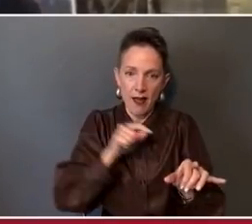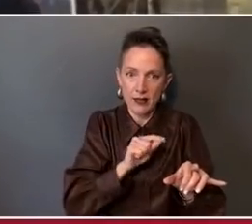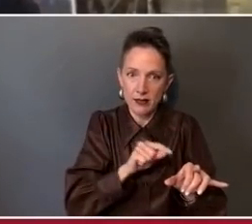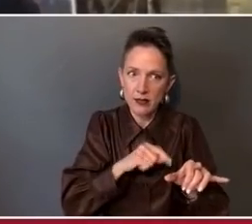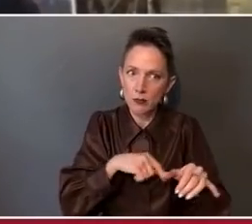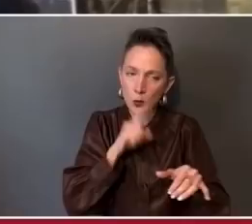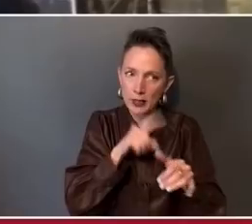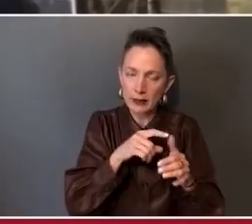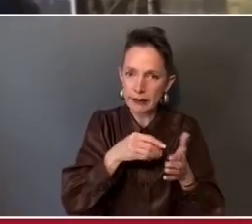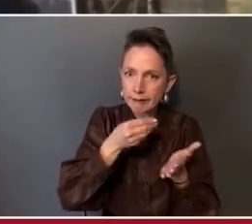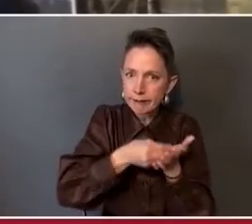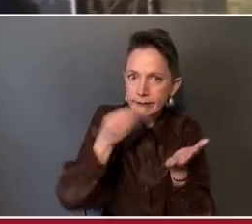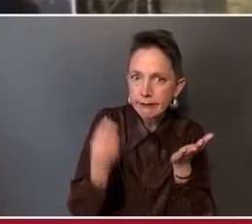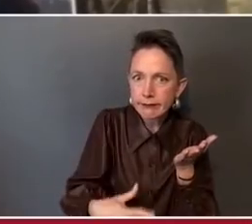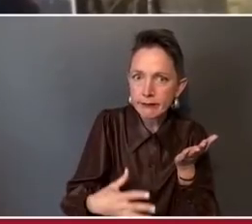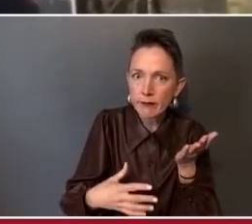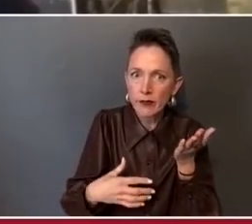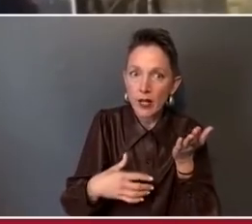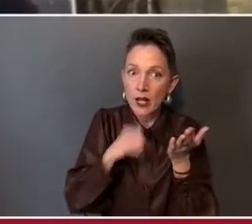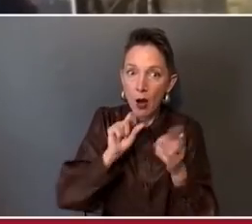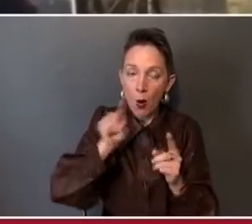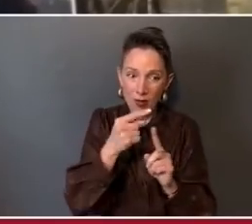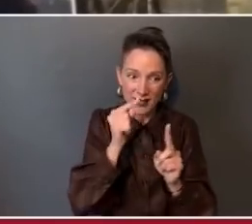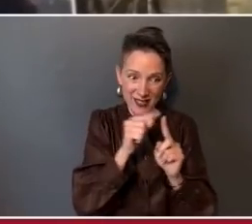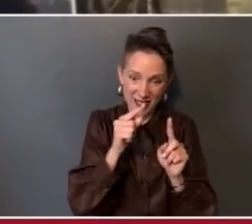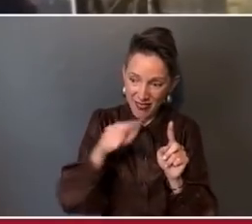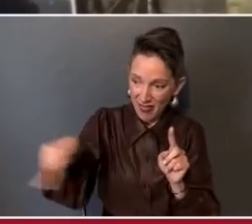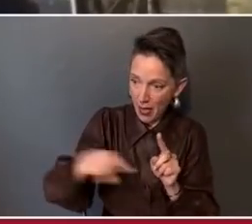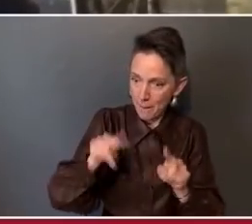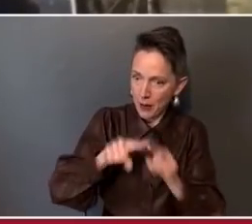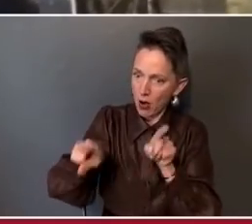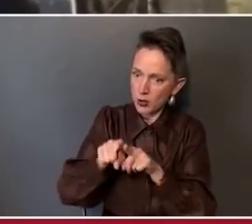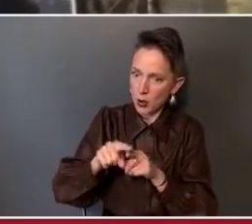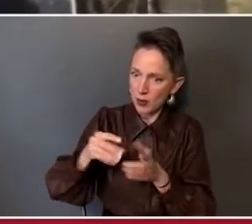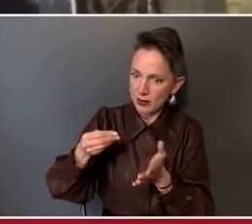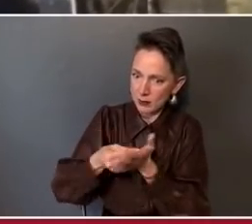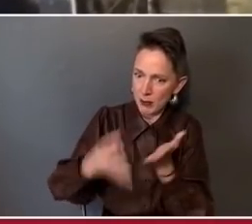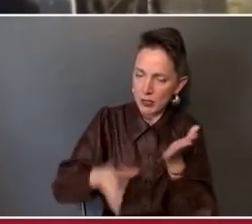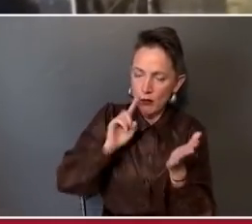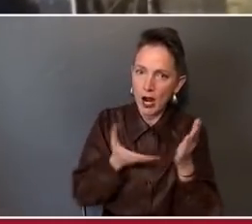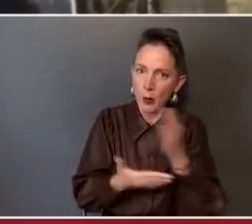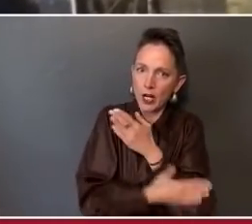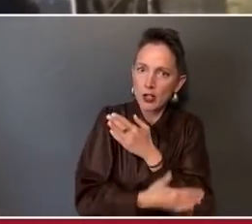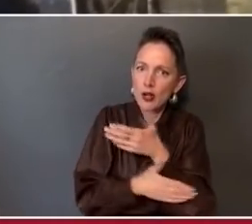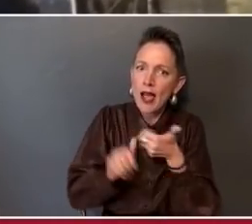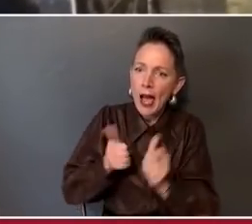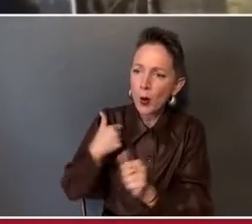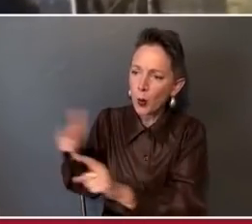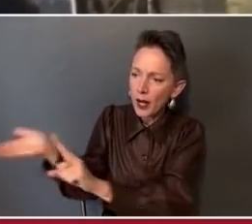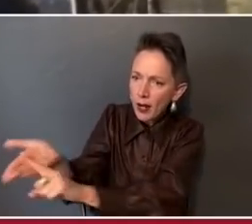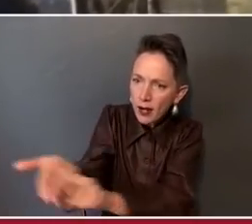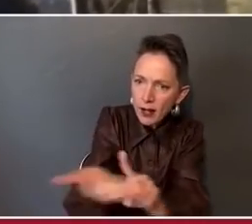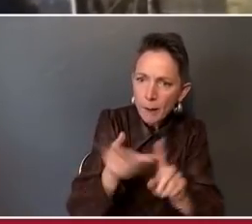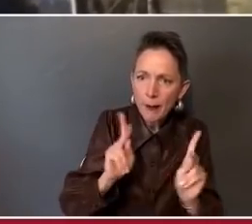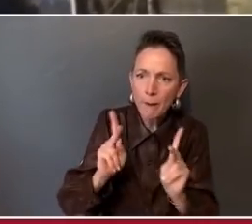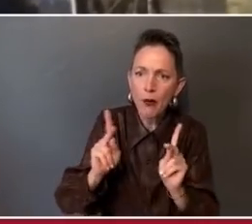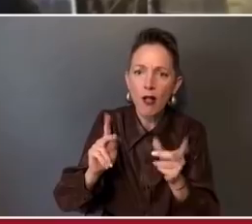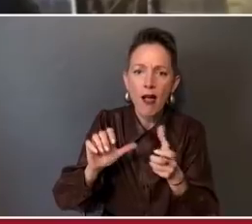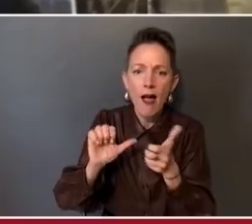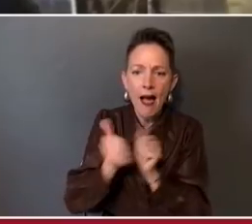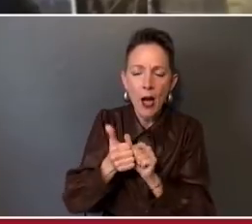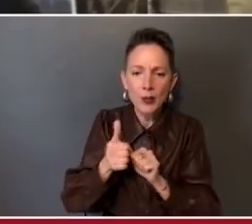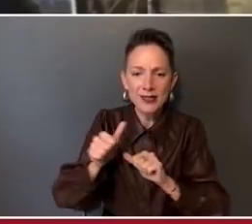costly, not just necessarily to them, but to our country, how do we get people on board? How does science